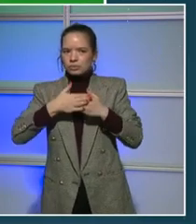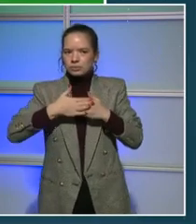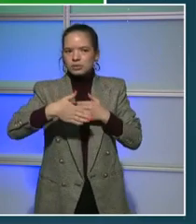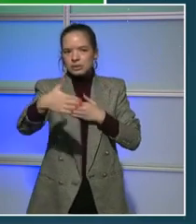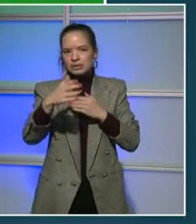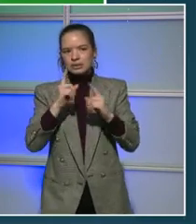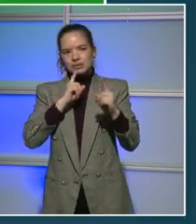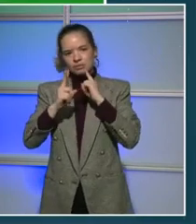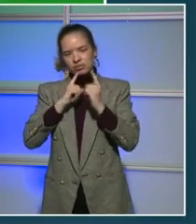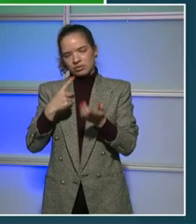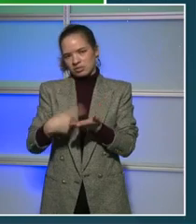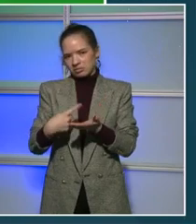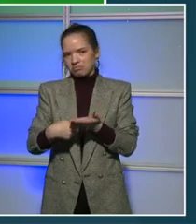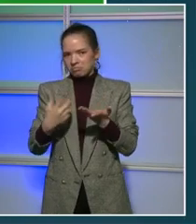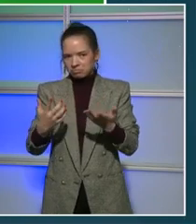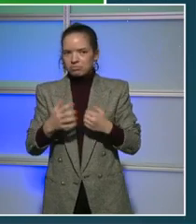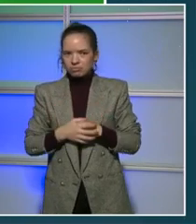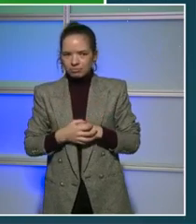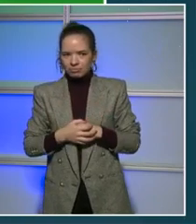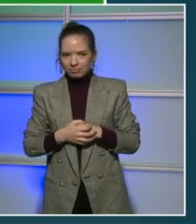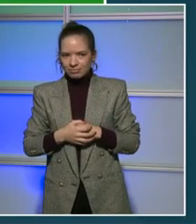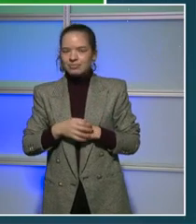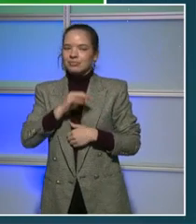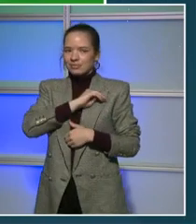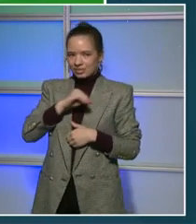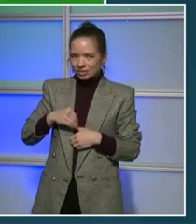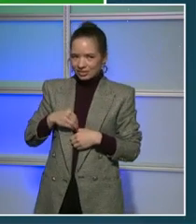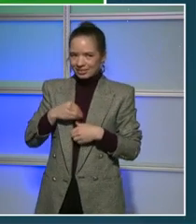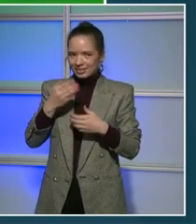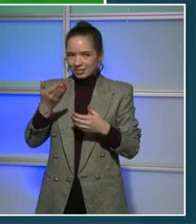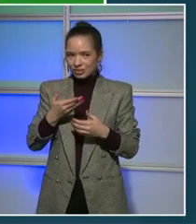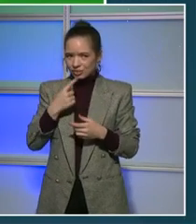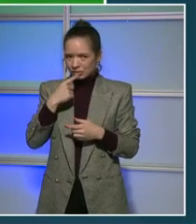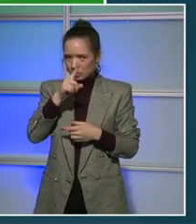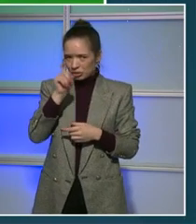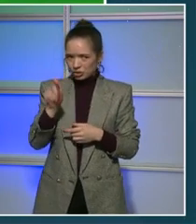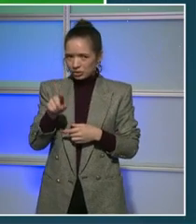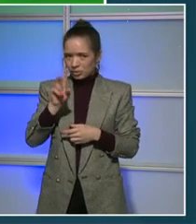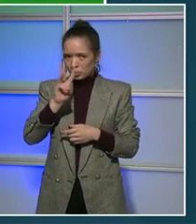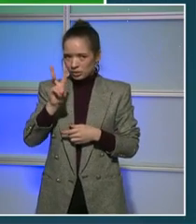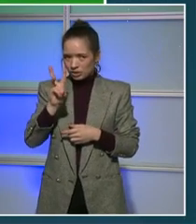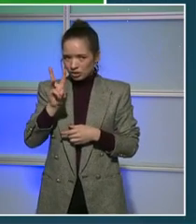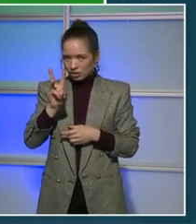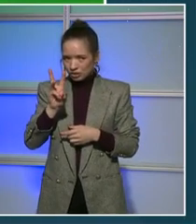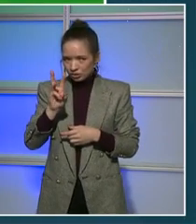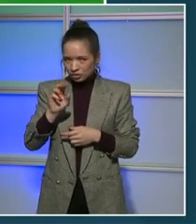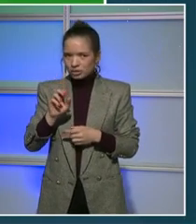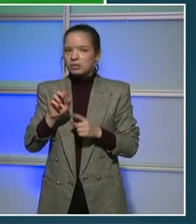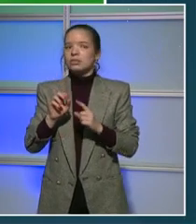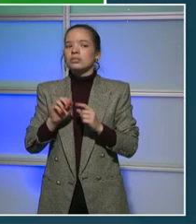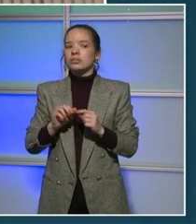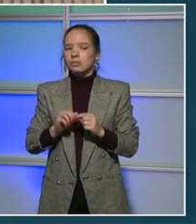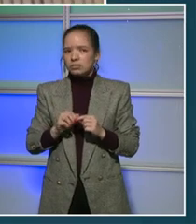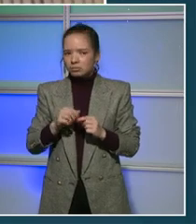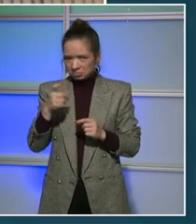All right, Mayor, we're going to go to our next question in Ward 7. Trina in Ward 7, you are now able to ask your question.